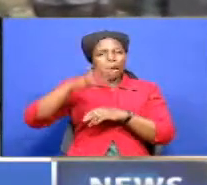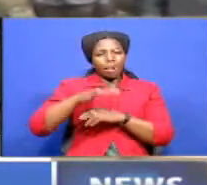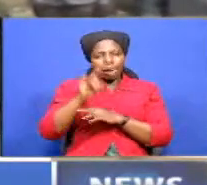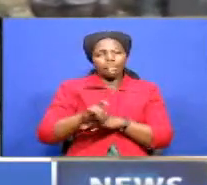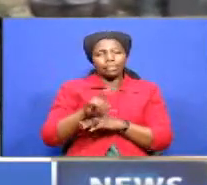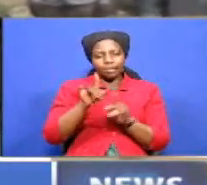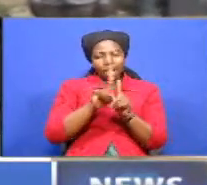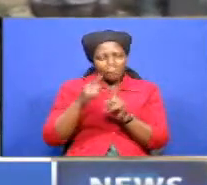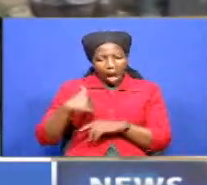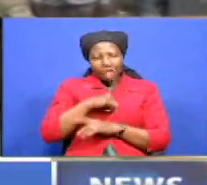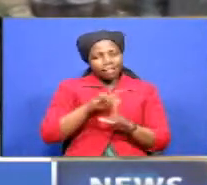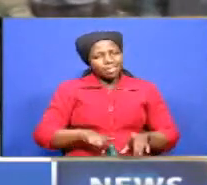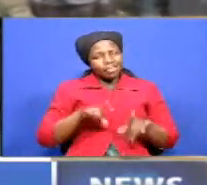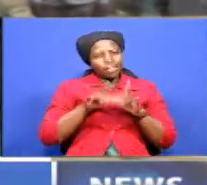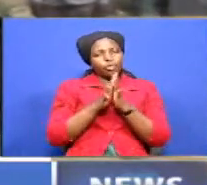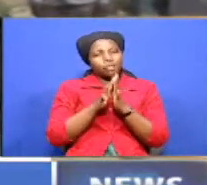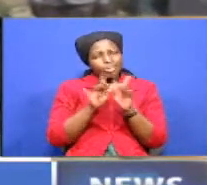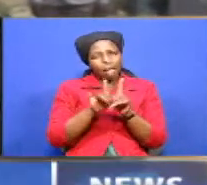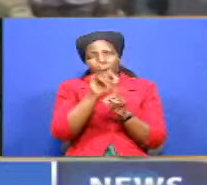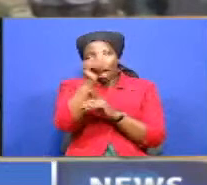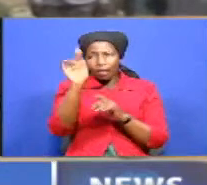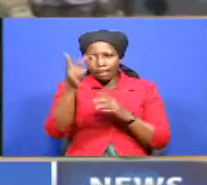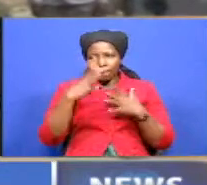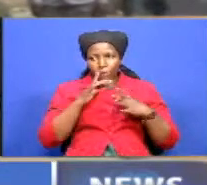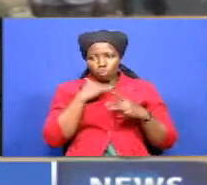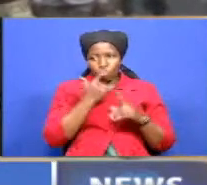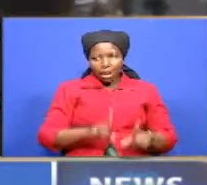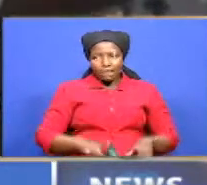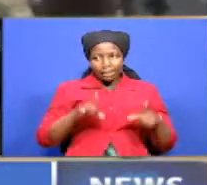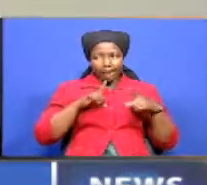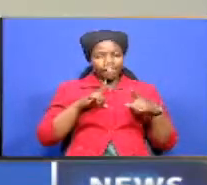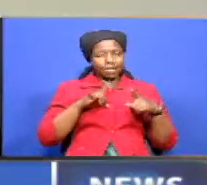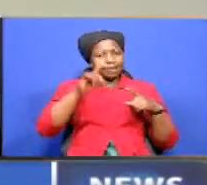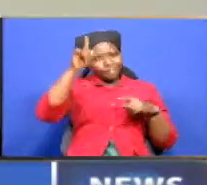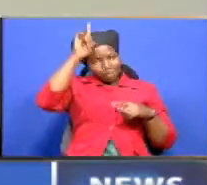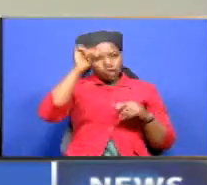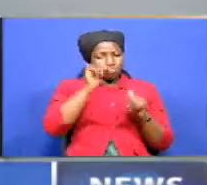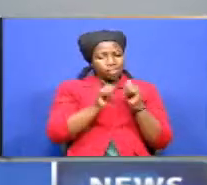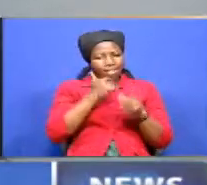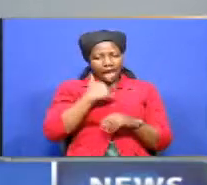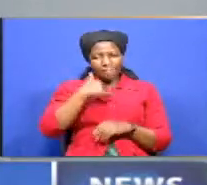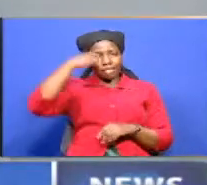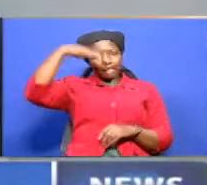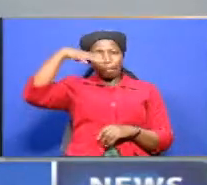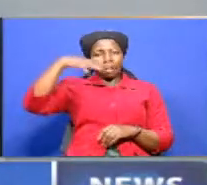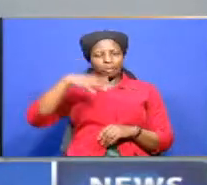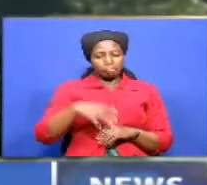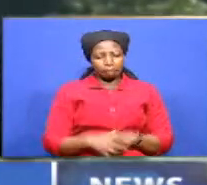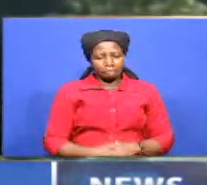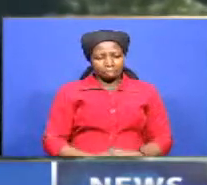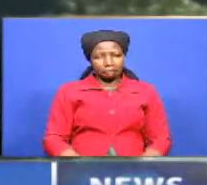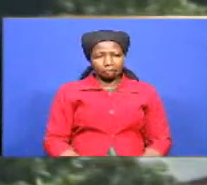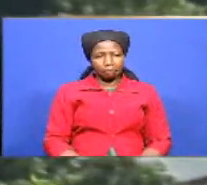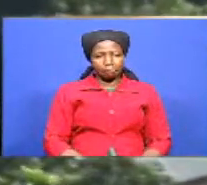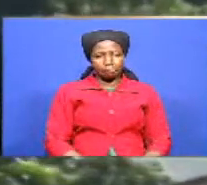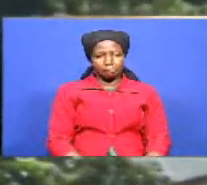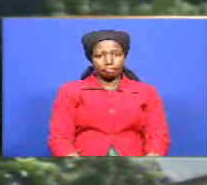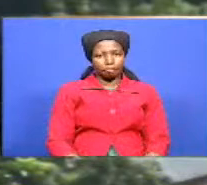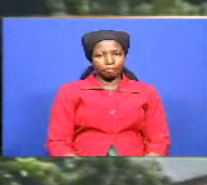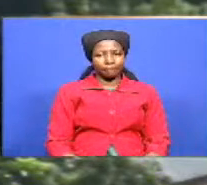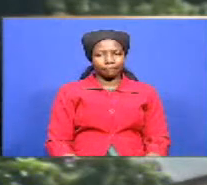tonight we should come up with kenya wengine when wanna see down me when you wanna see kwa vijijia ekona stima regina maniara guitar reporting for channel one business